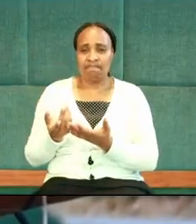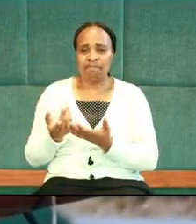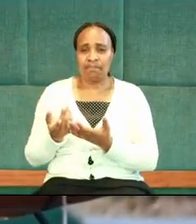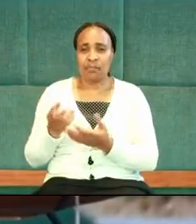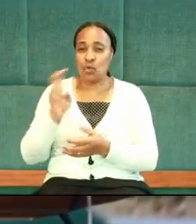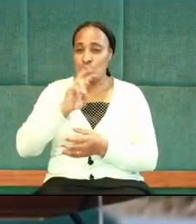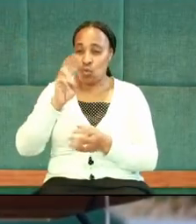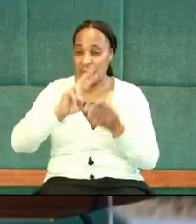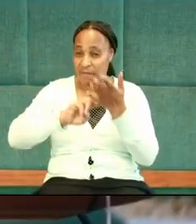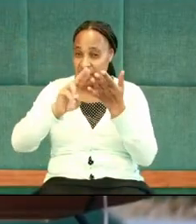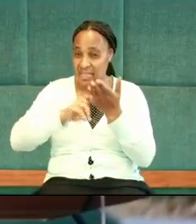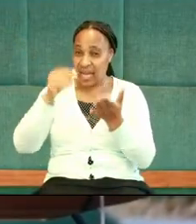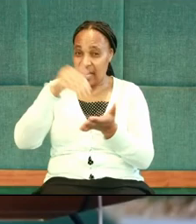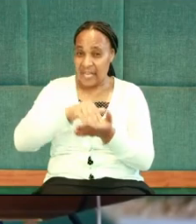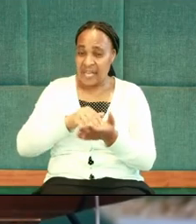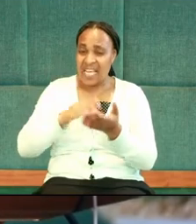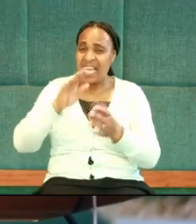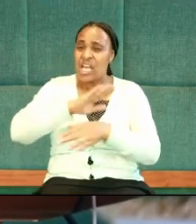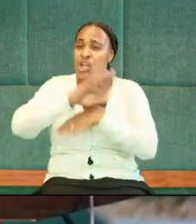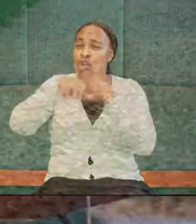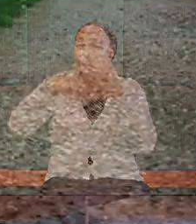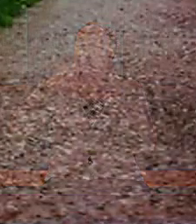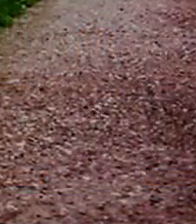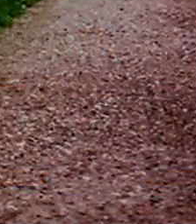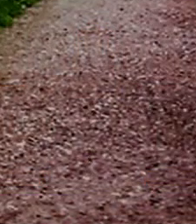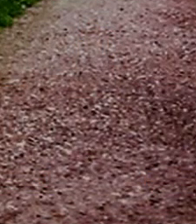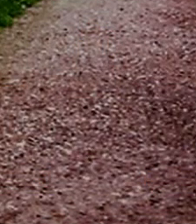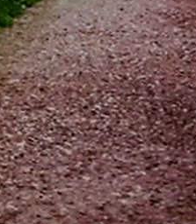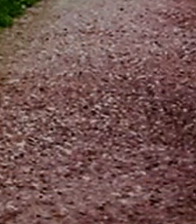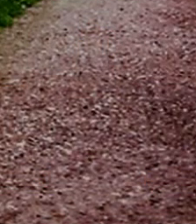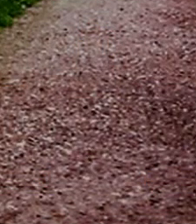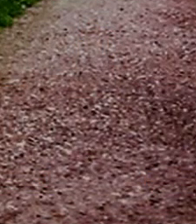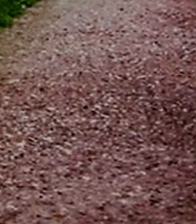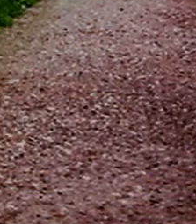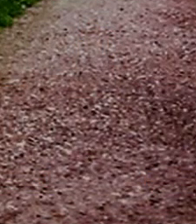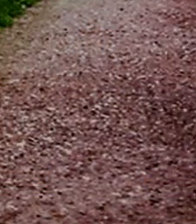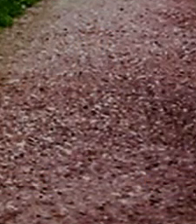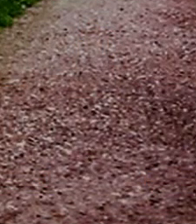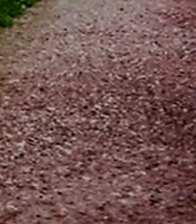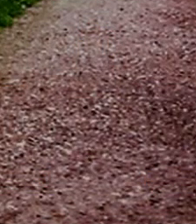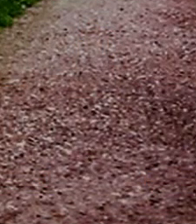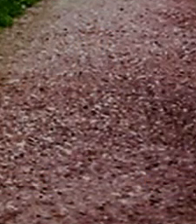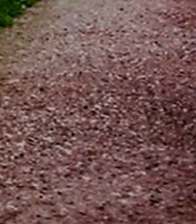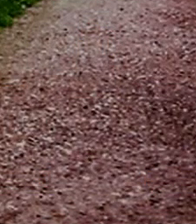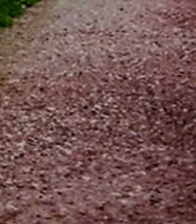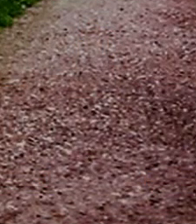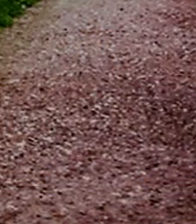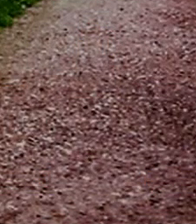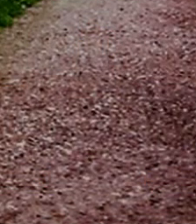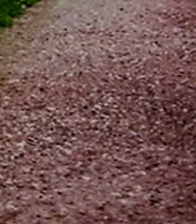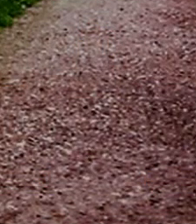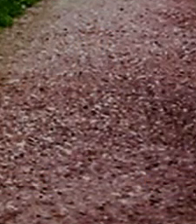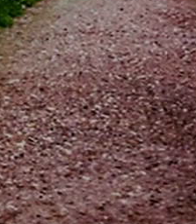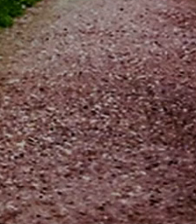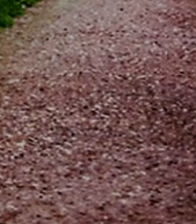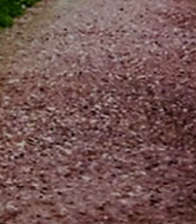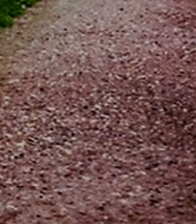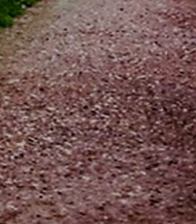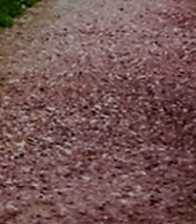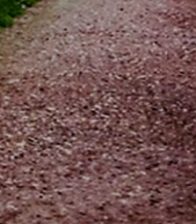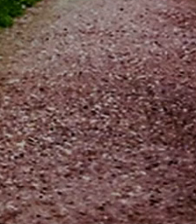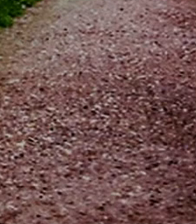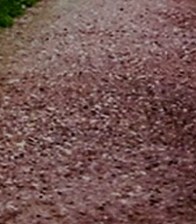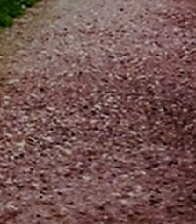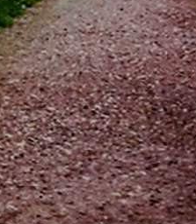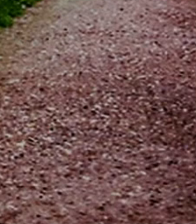Look at the text again. In all your ways, including your boyfriend's way, your girlfriend's way, acknowledge him.